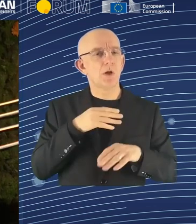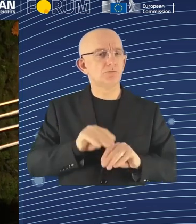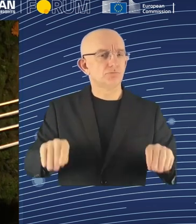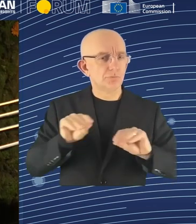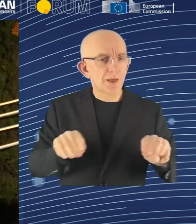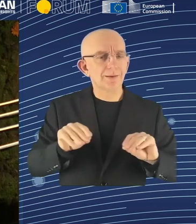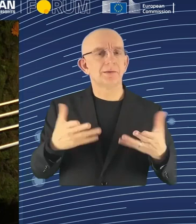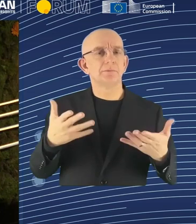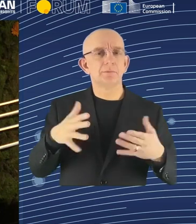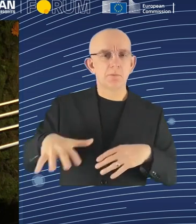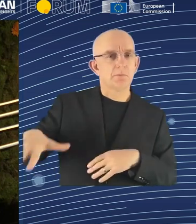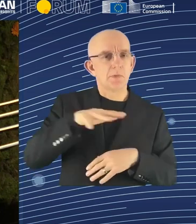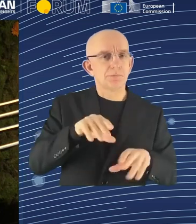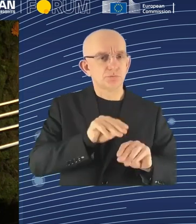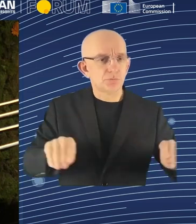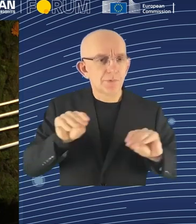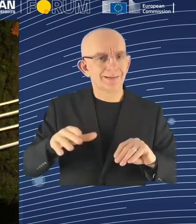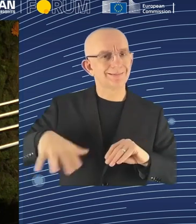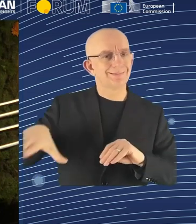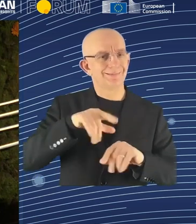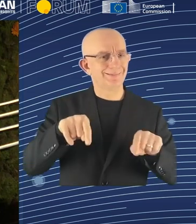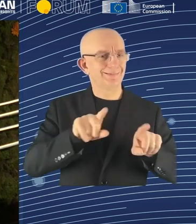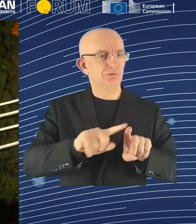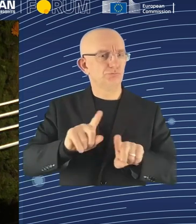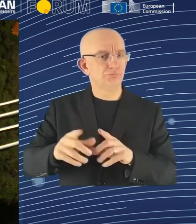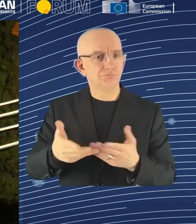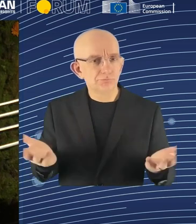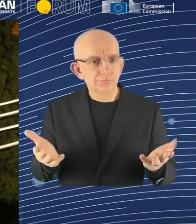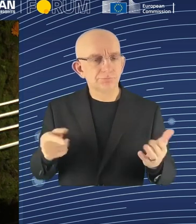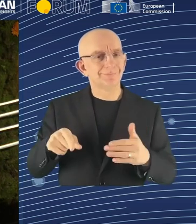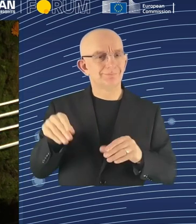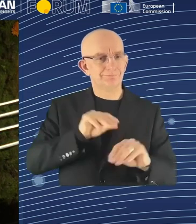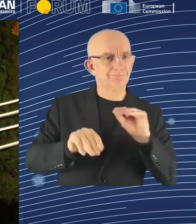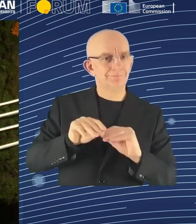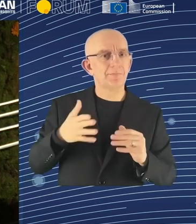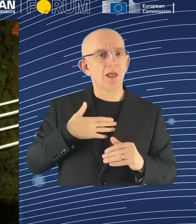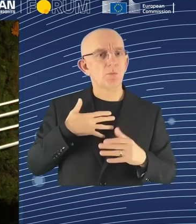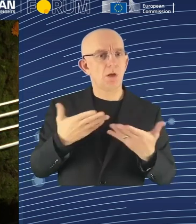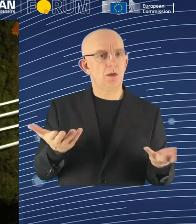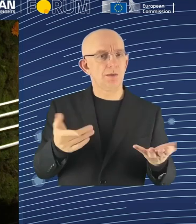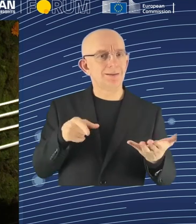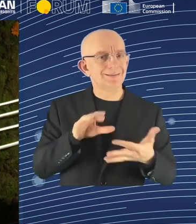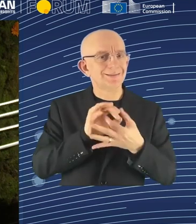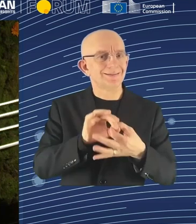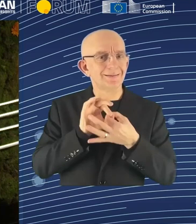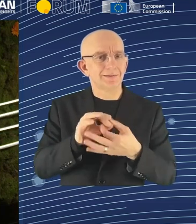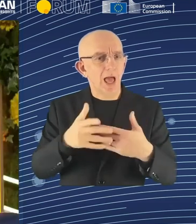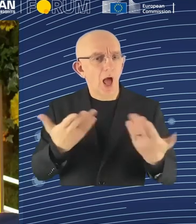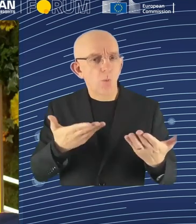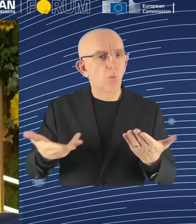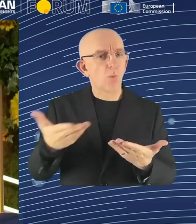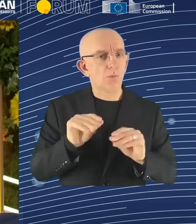lines of re-skilling, we ask first to the private sector. Yeah, sure. Thank you.